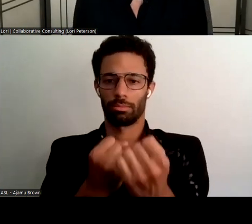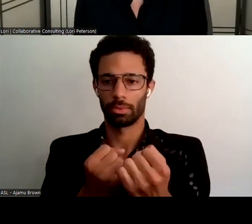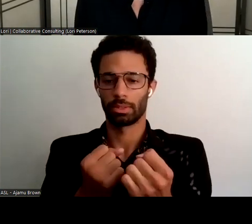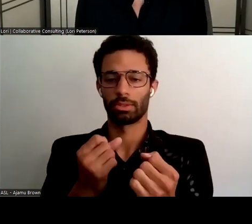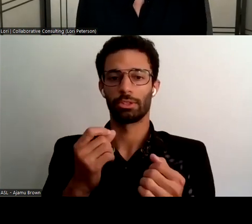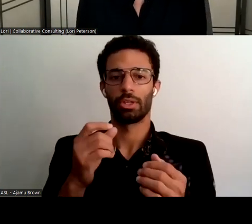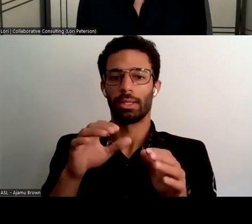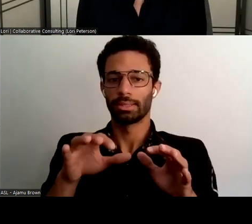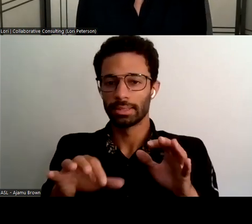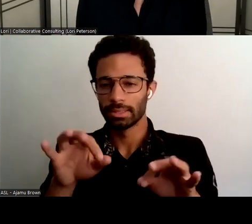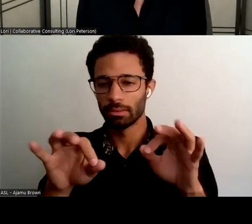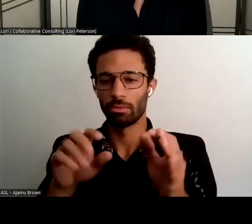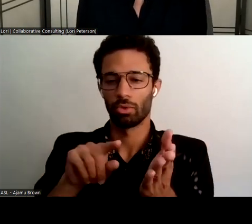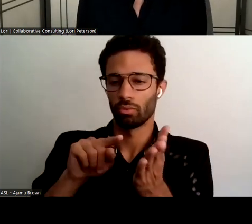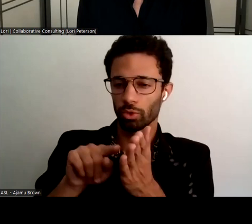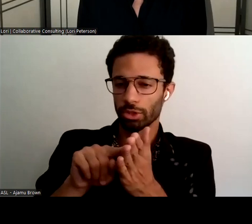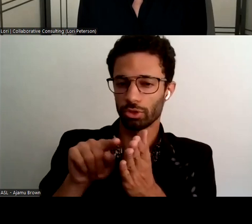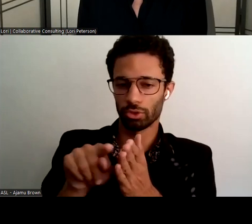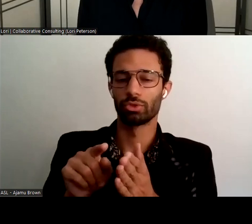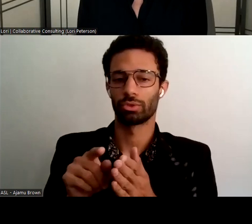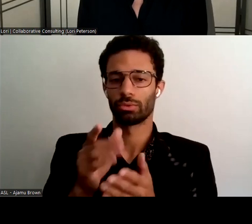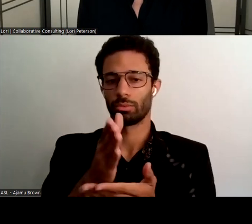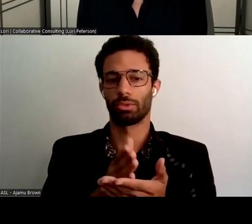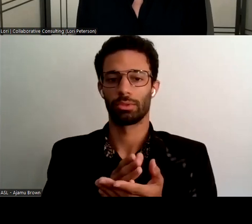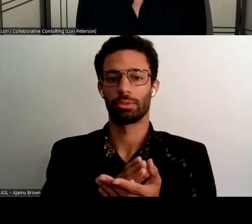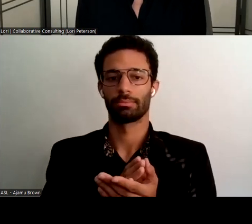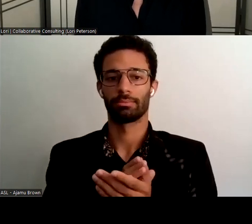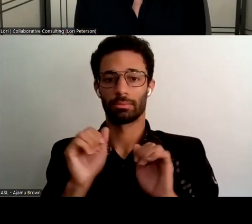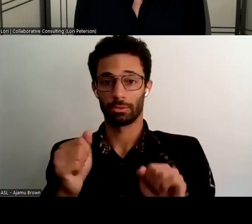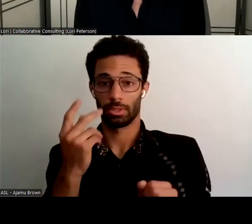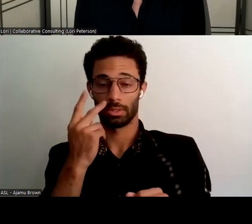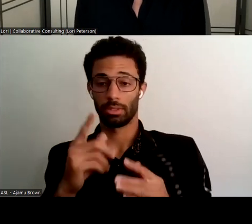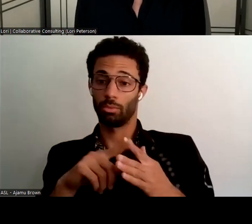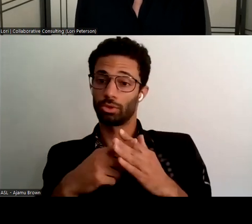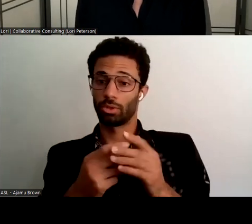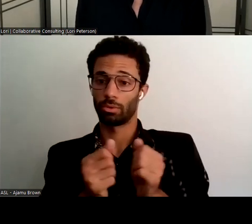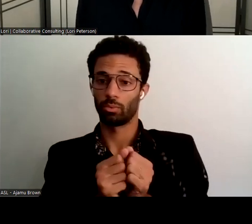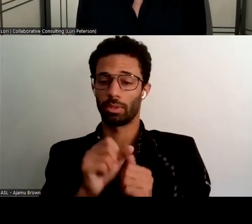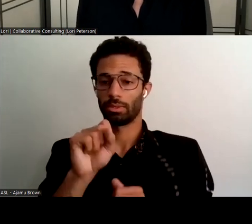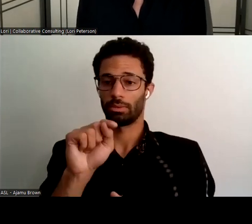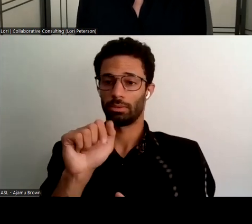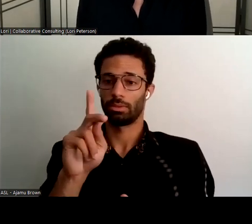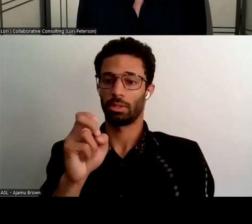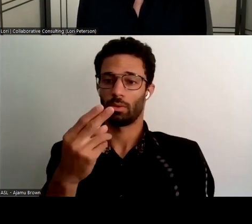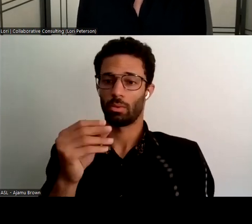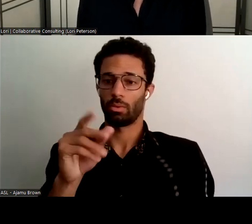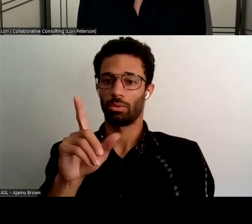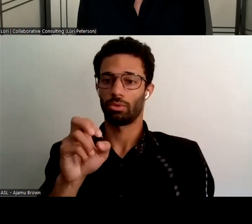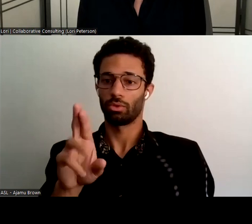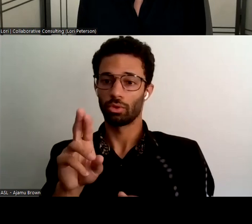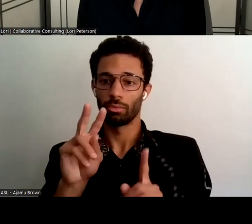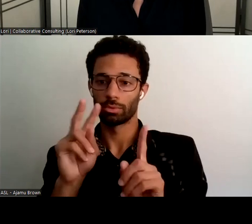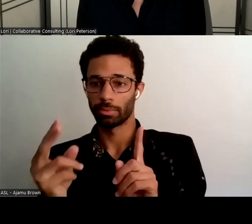and discovery phase and here you can see we started with stakeholder perspectives we did do a webinar on